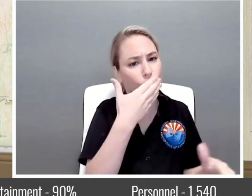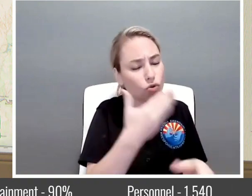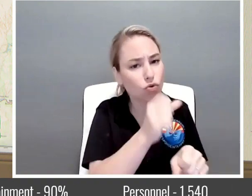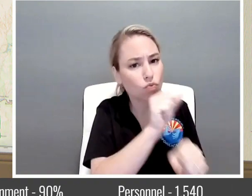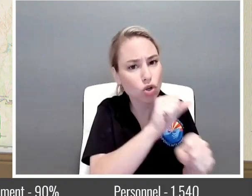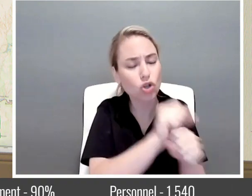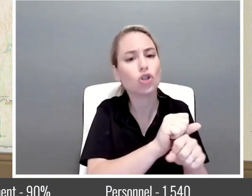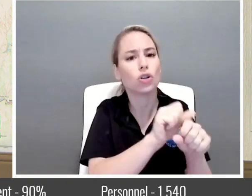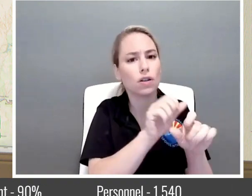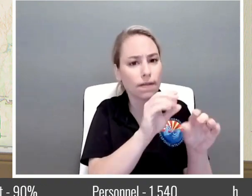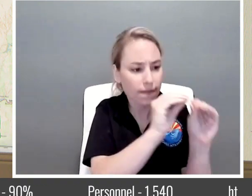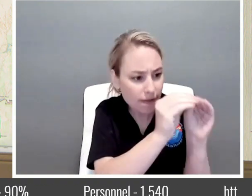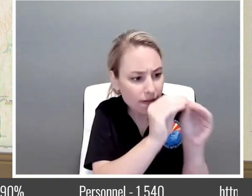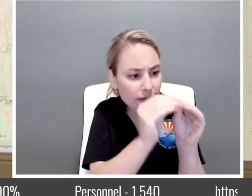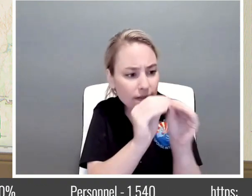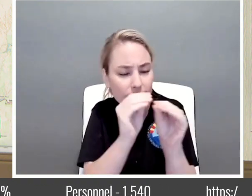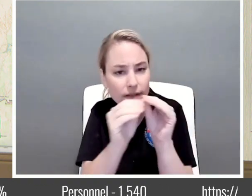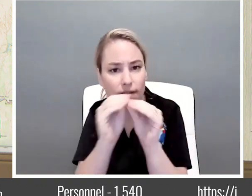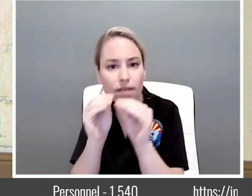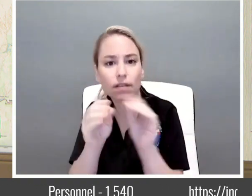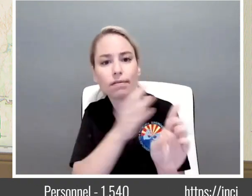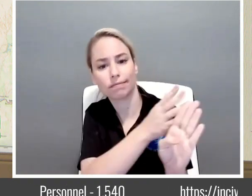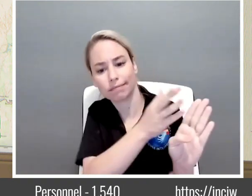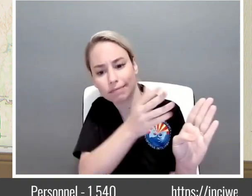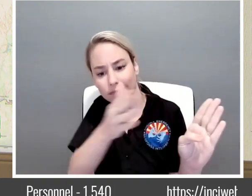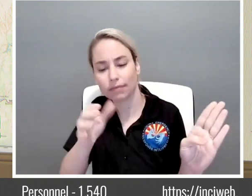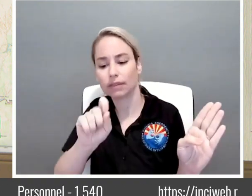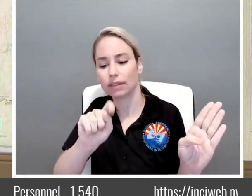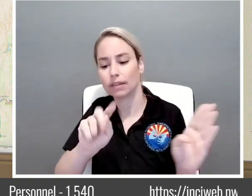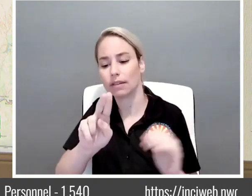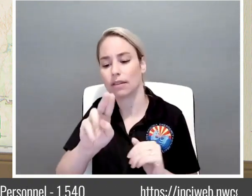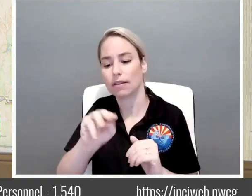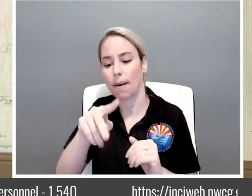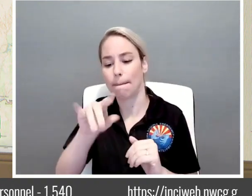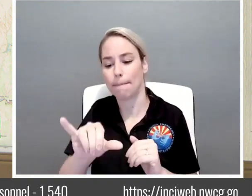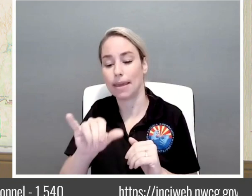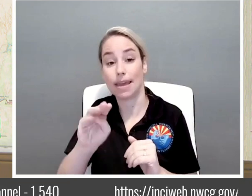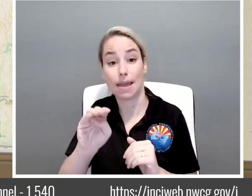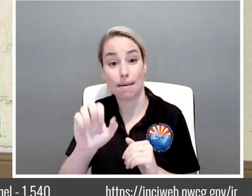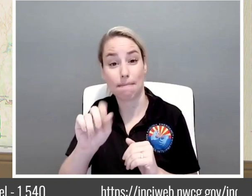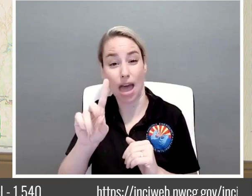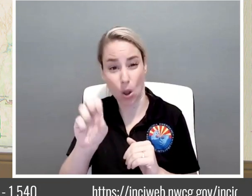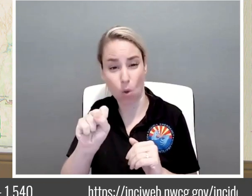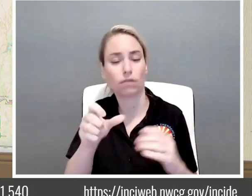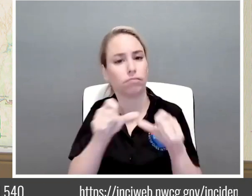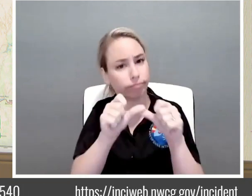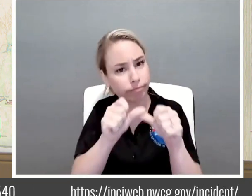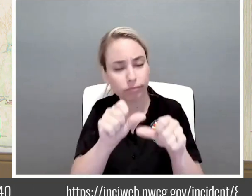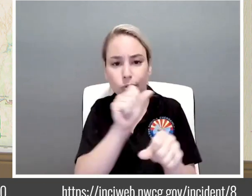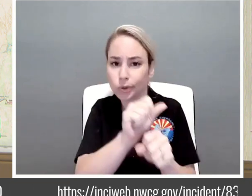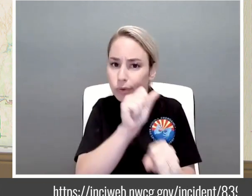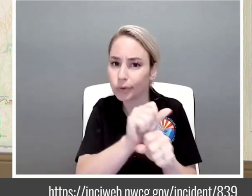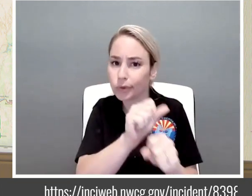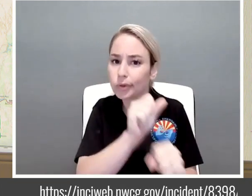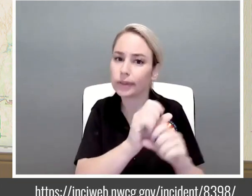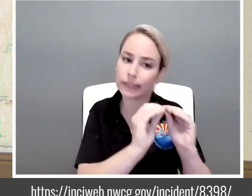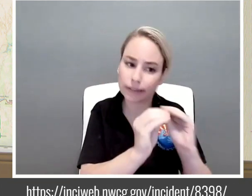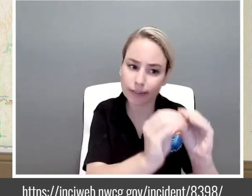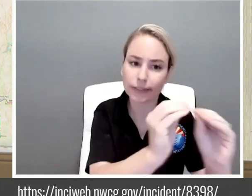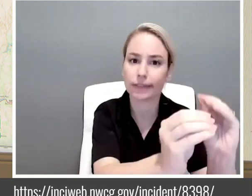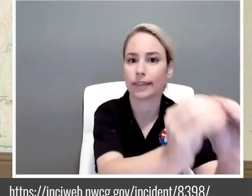of Stumpy Meadows continuing that operation as well on the